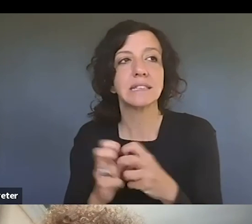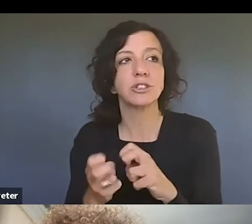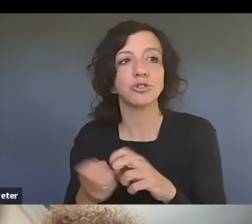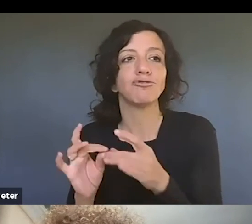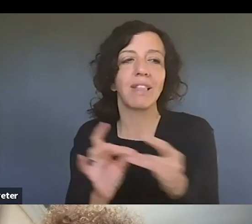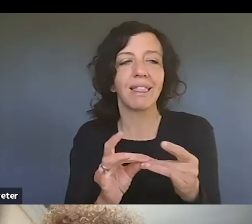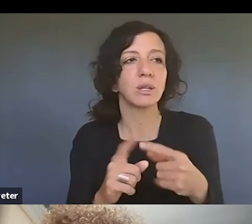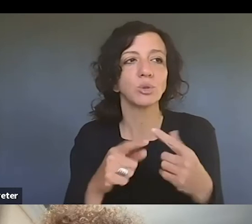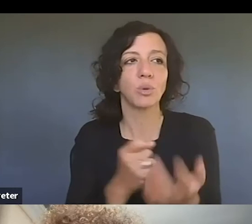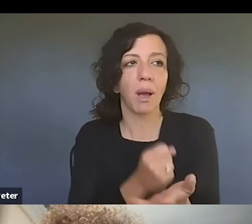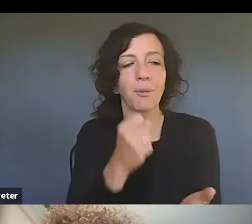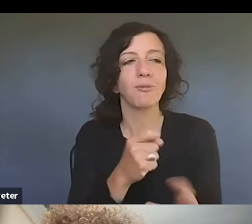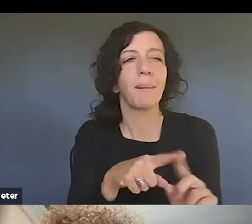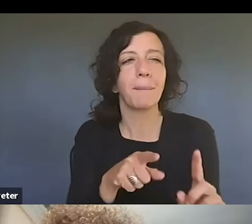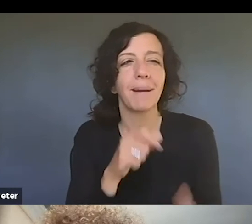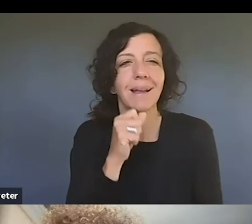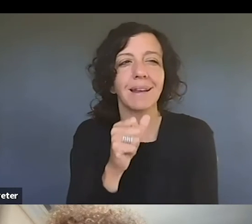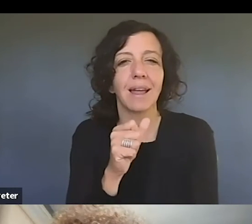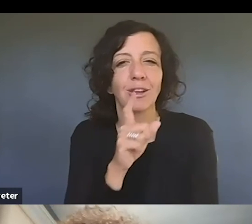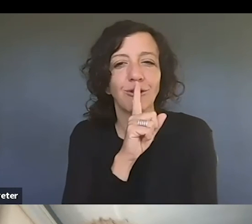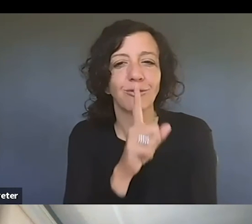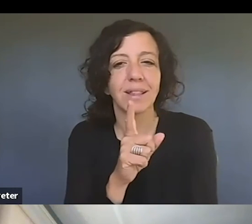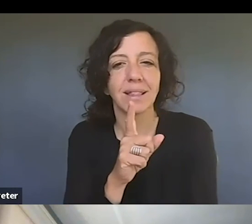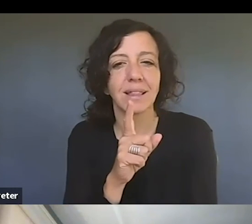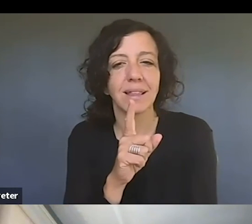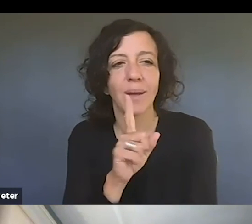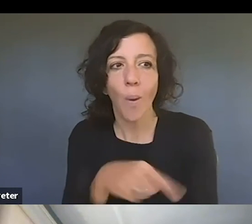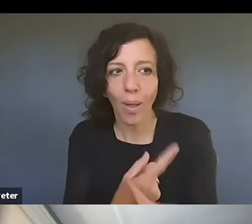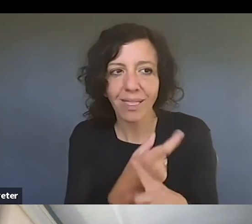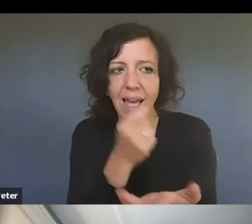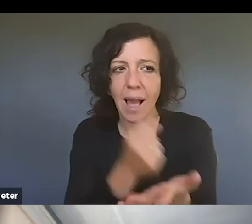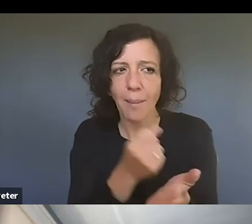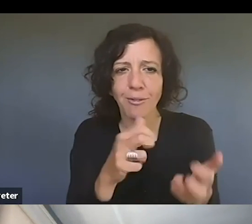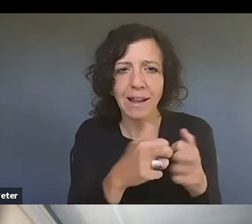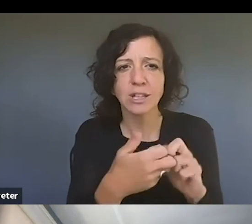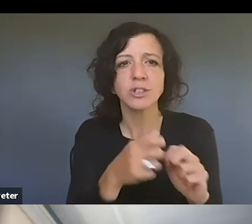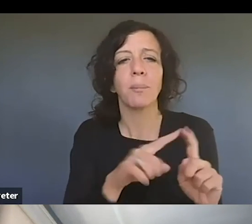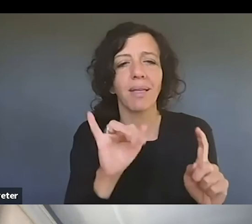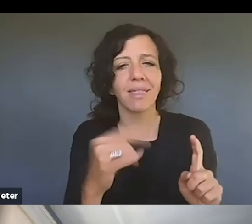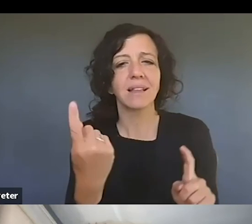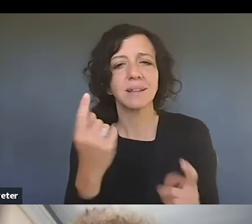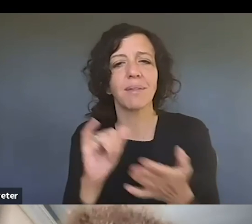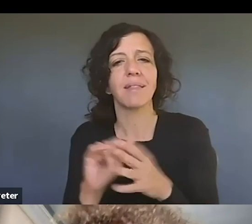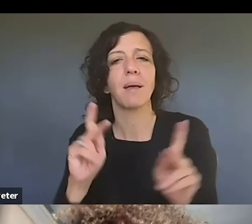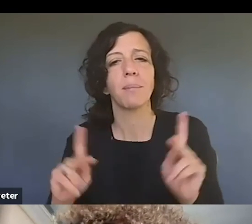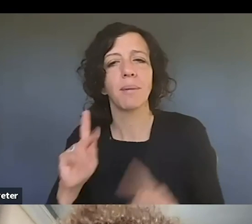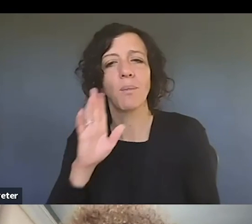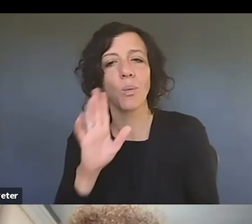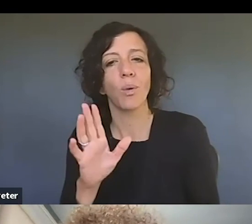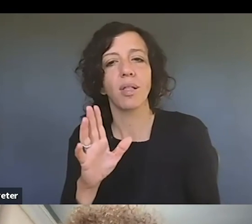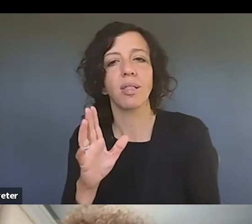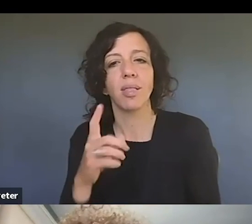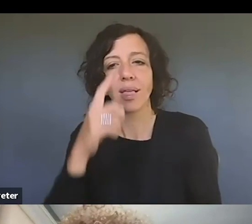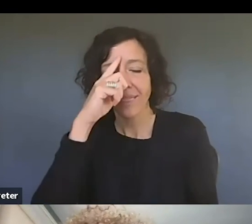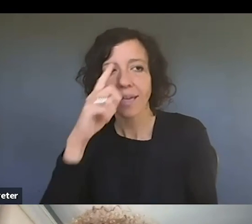to copyright. It's not purely a copyright issue, but it's one that people consider together